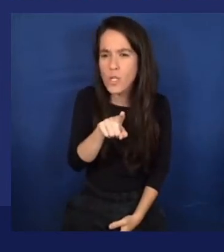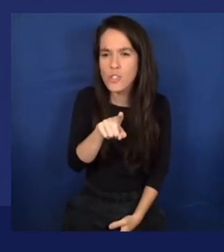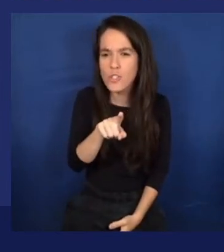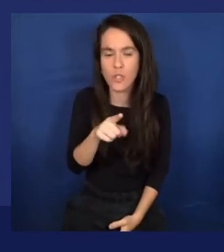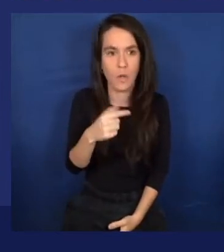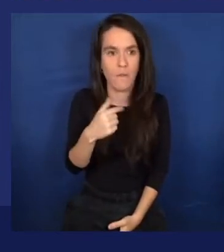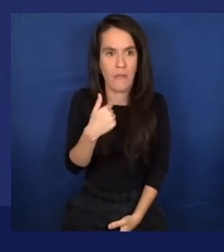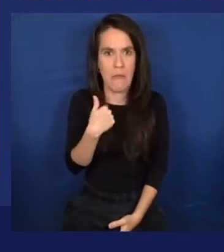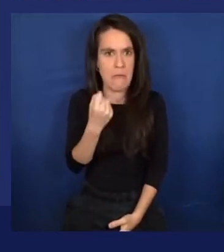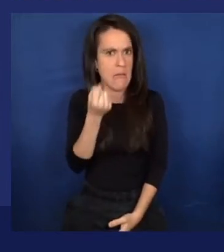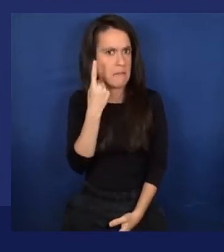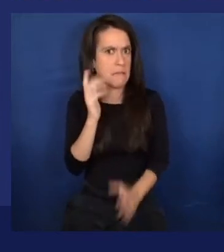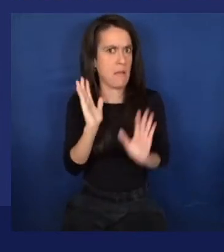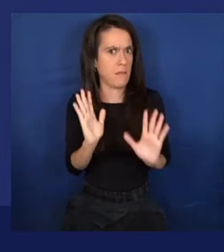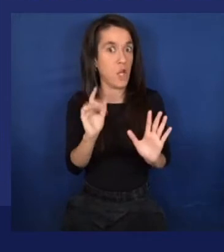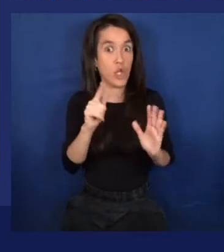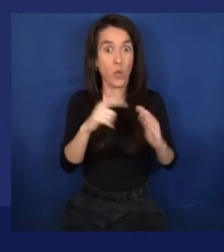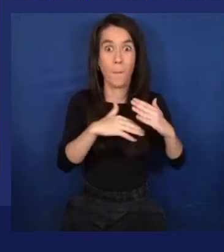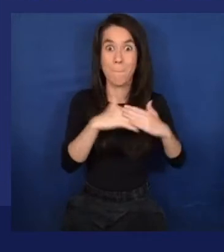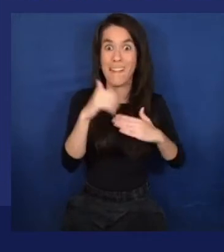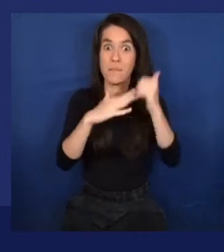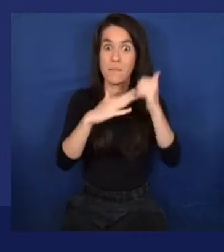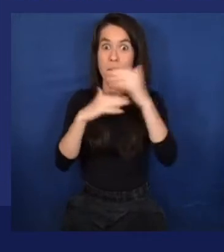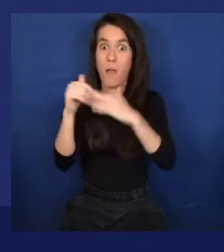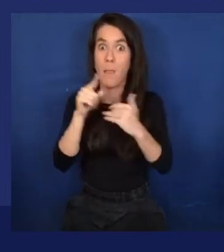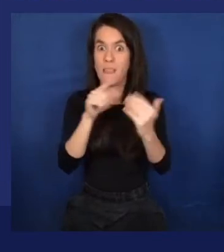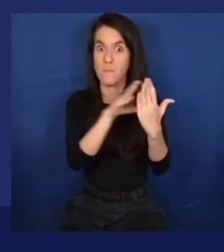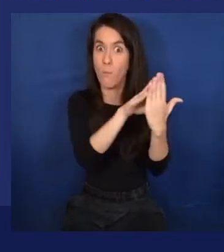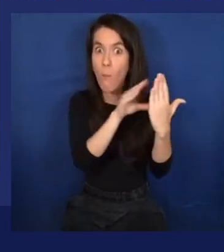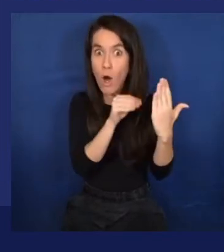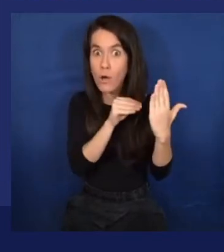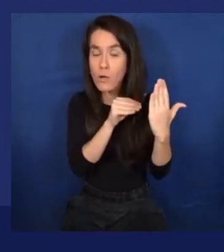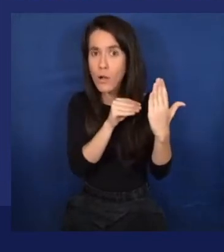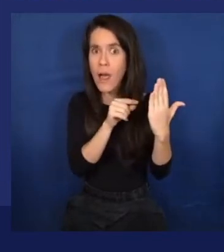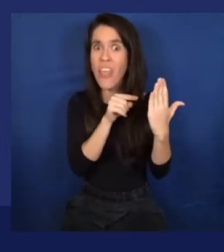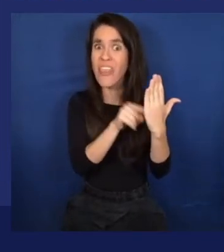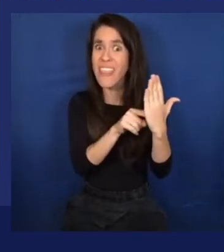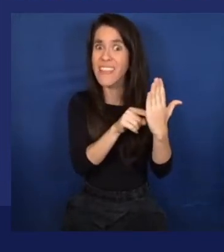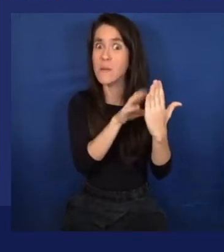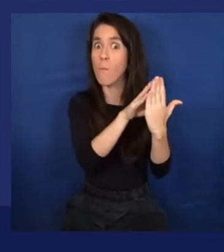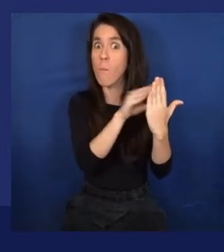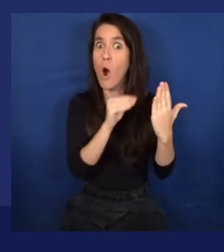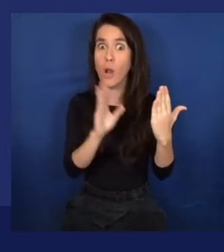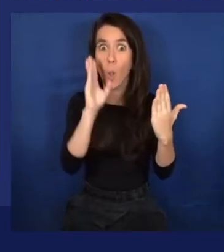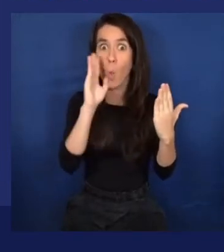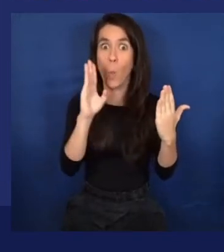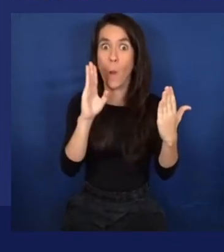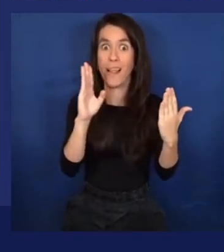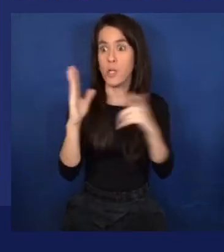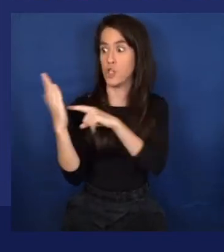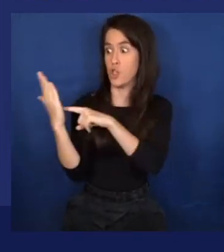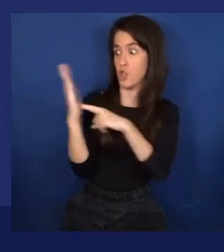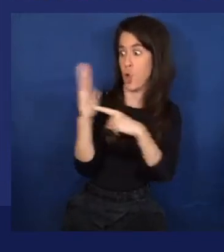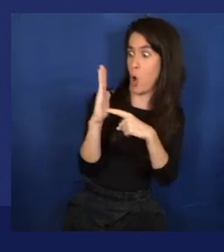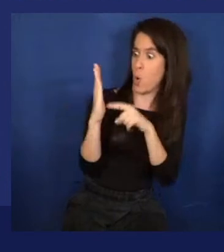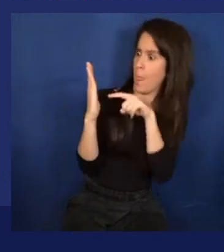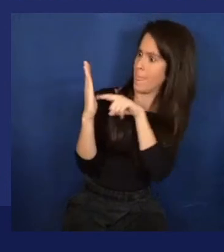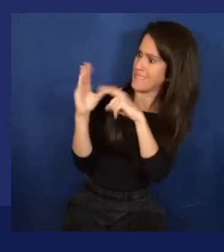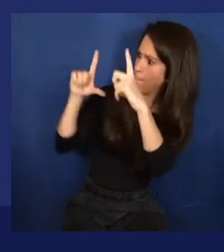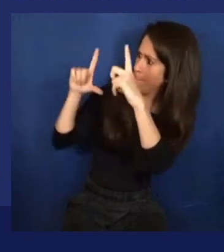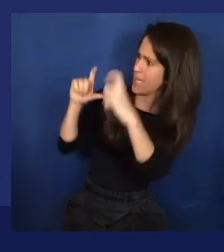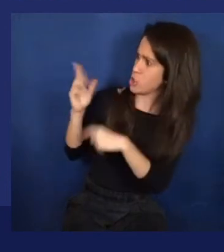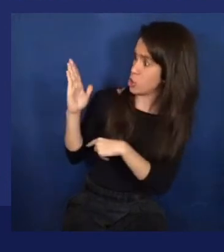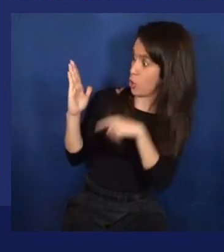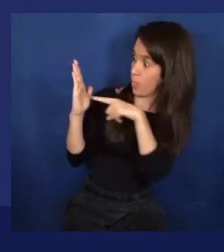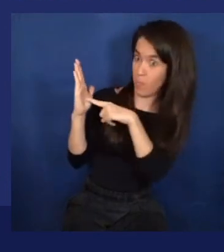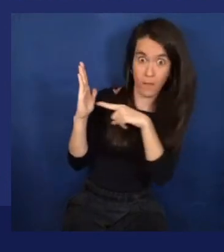correctly. You are building a model that is going to tell us whether or not an image that you